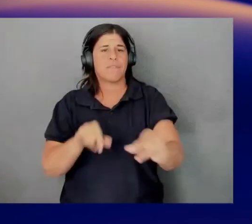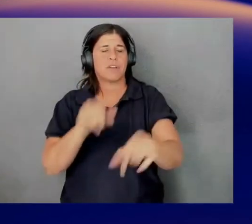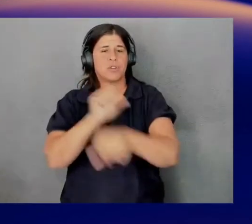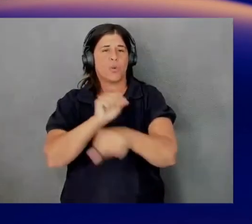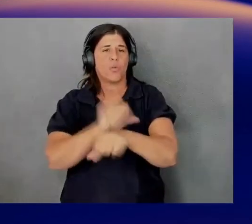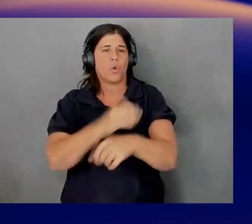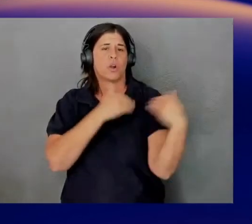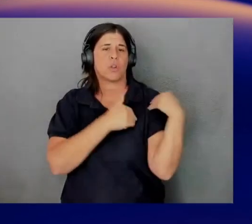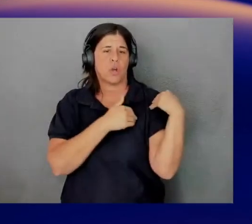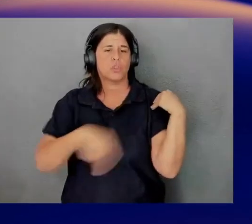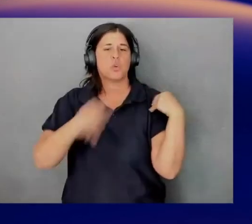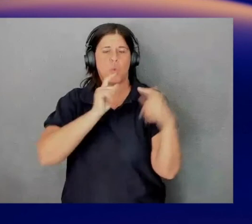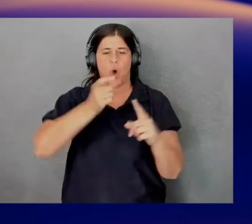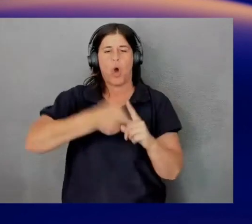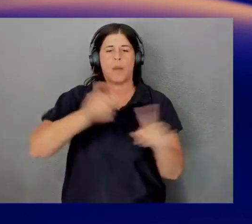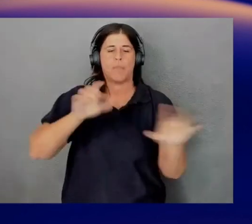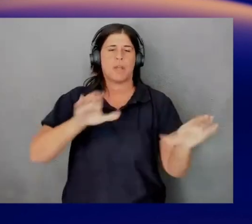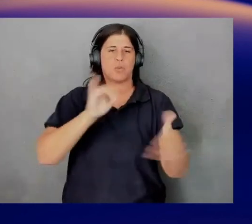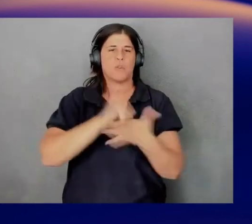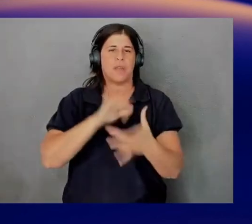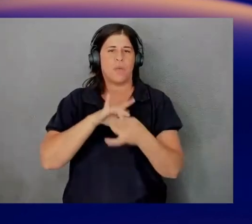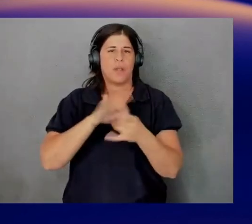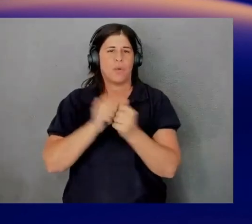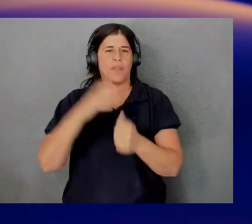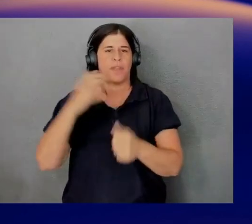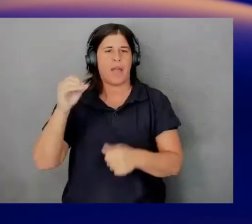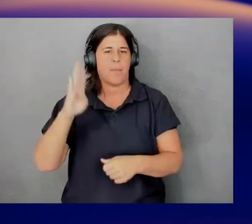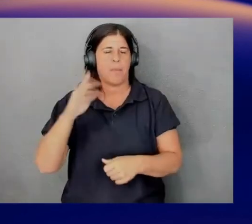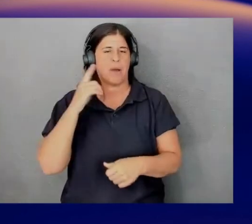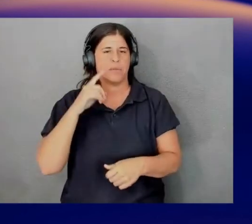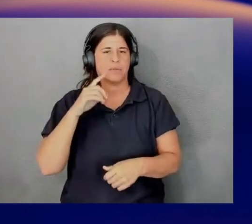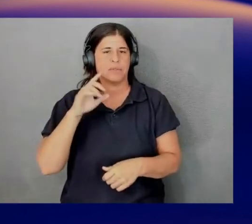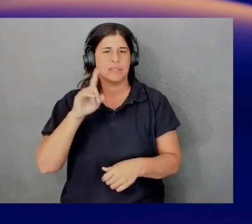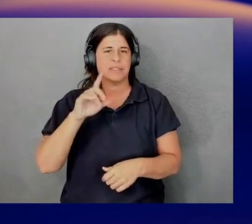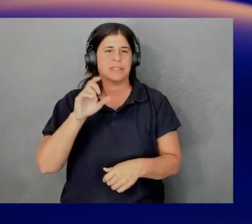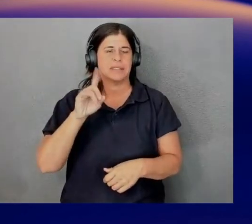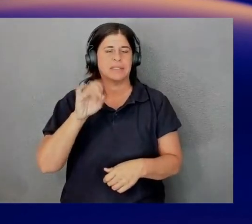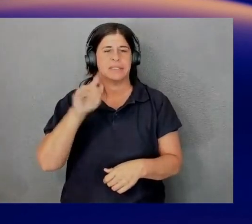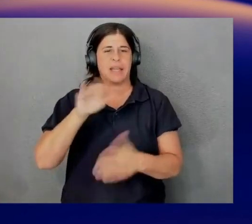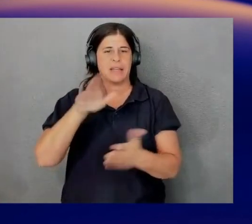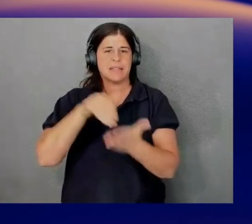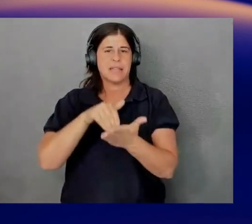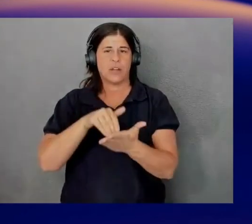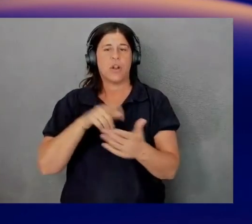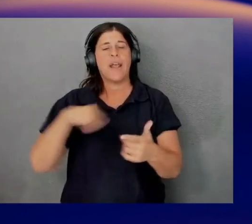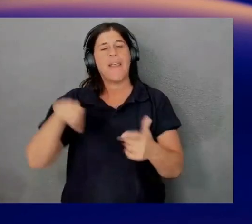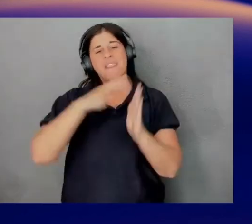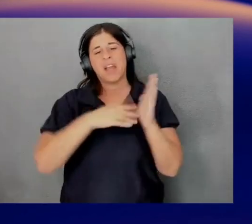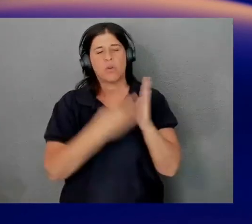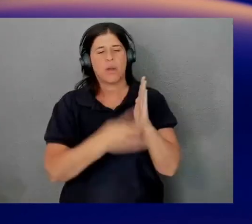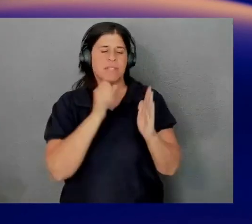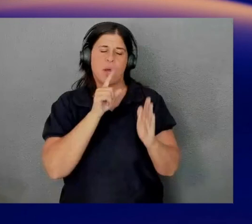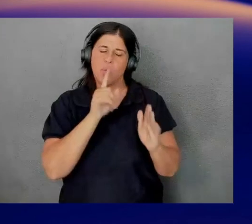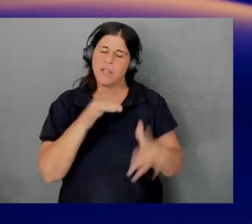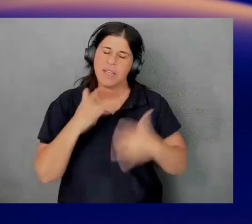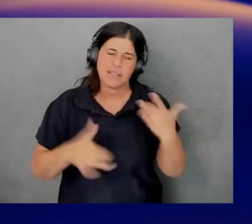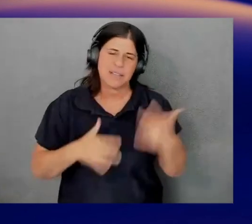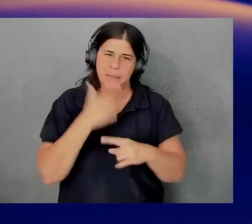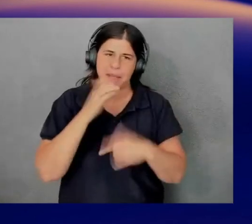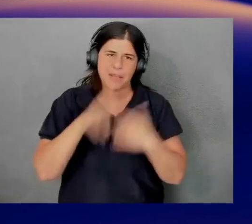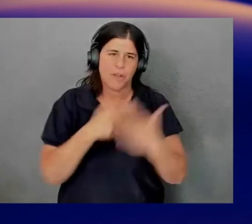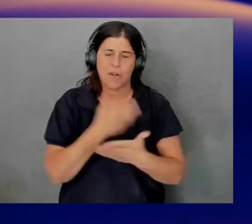running in the on-premises data center. And also, other, you know, a nice graph here. This isn't too exciting because all of our resources are in North America,